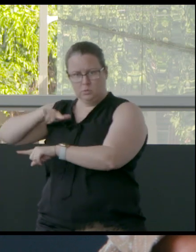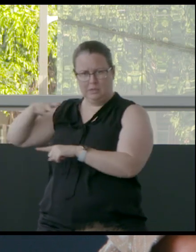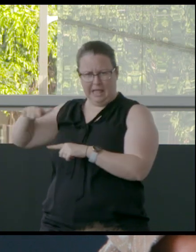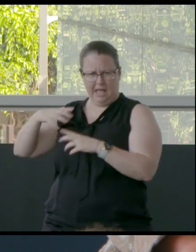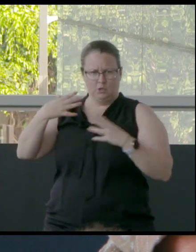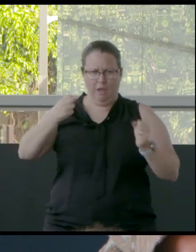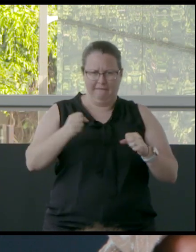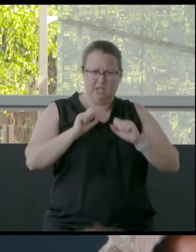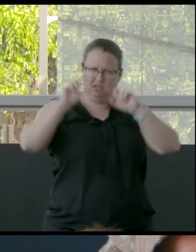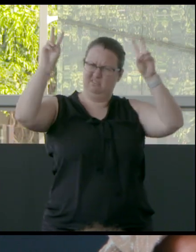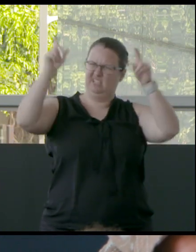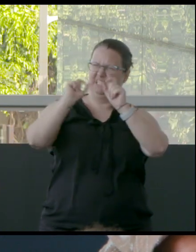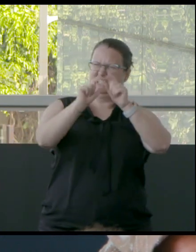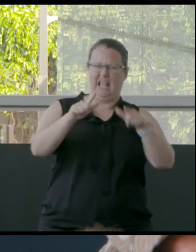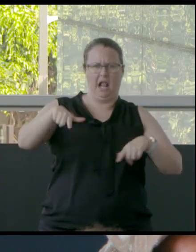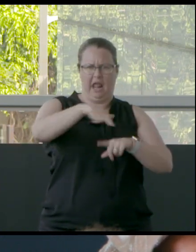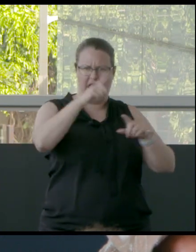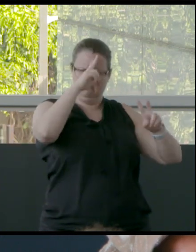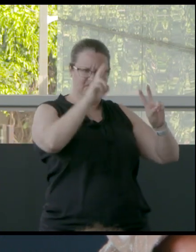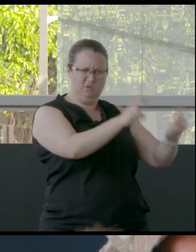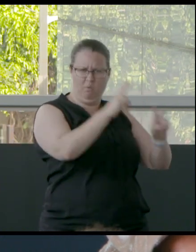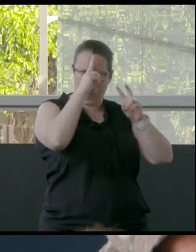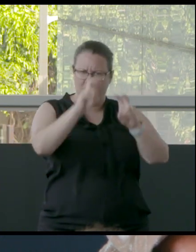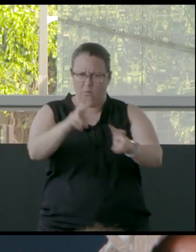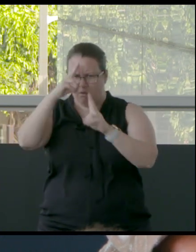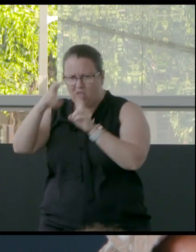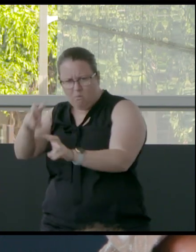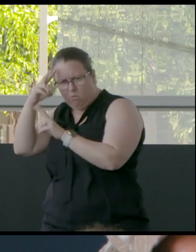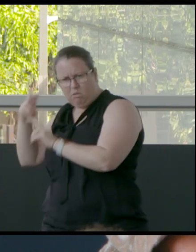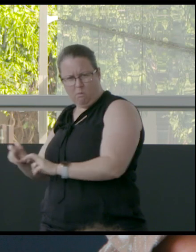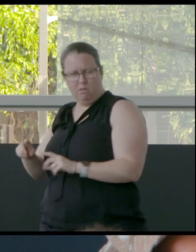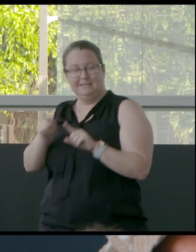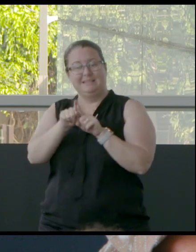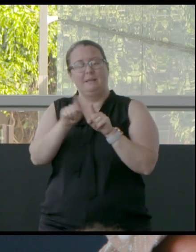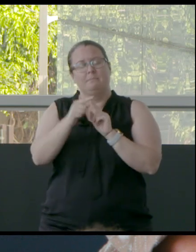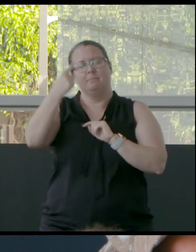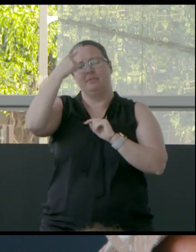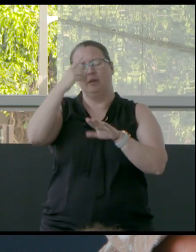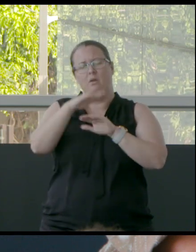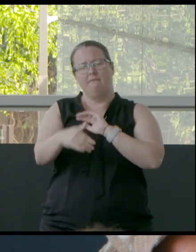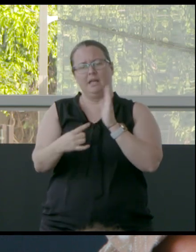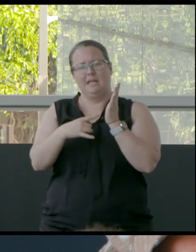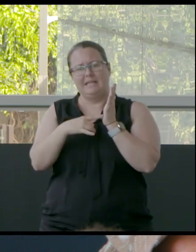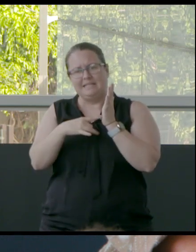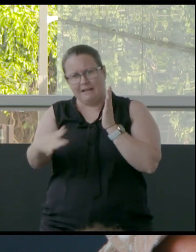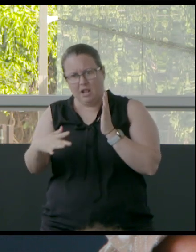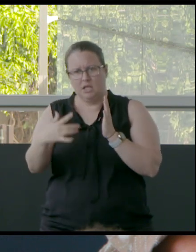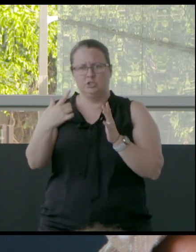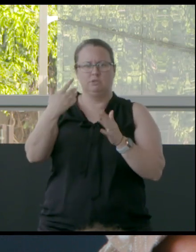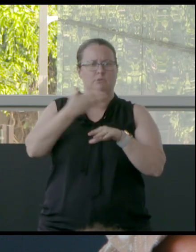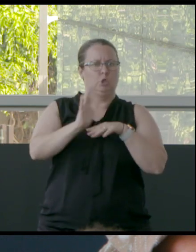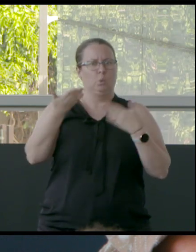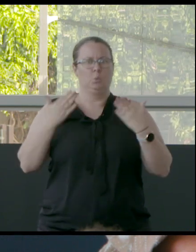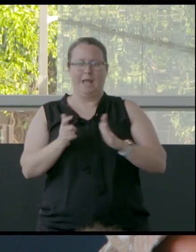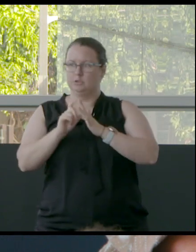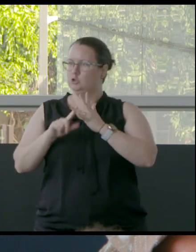layered. And so I think about technology, too. I also think about innovation. I think about how